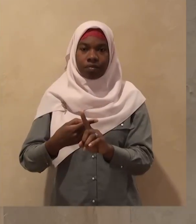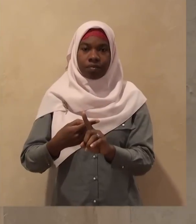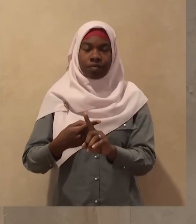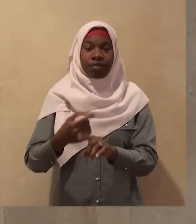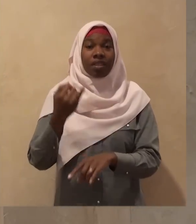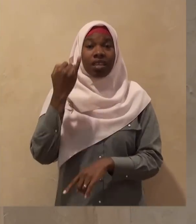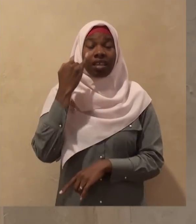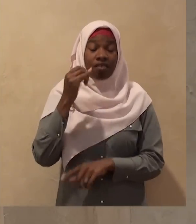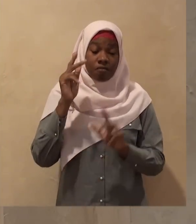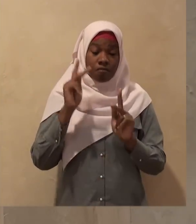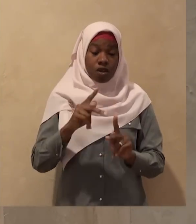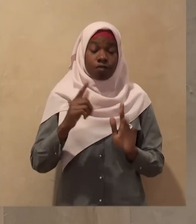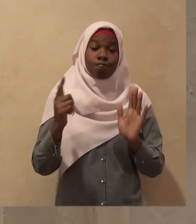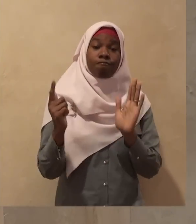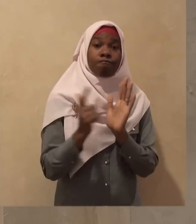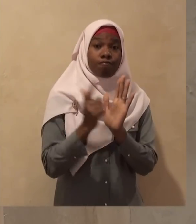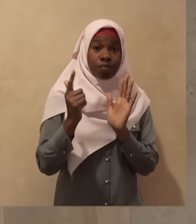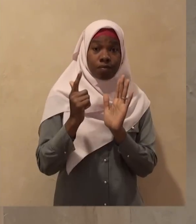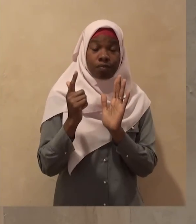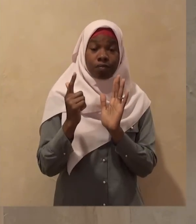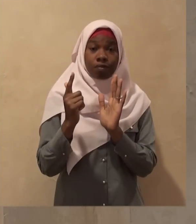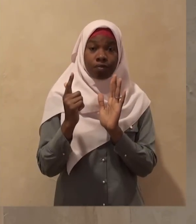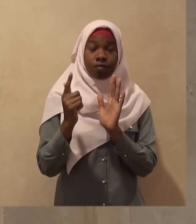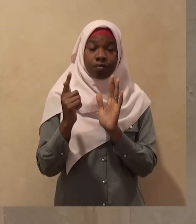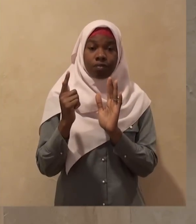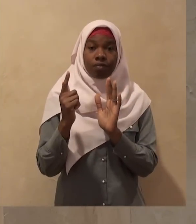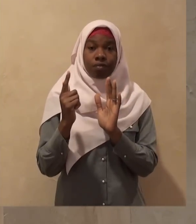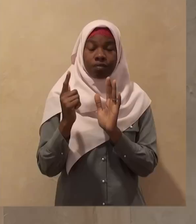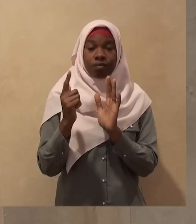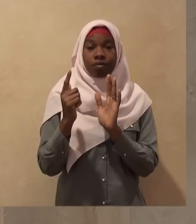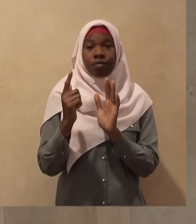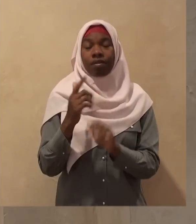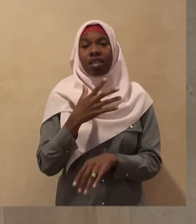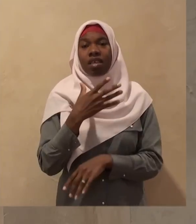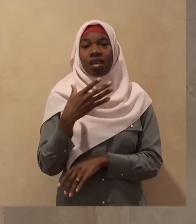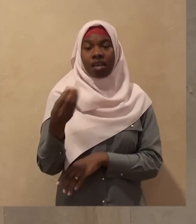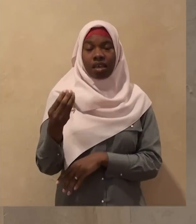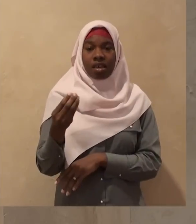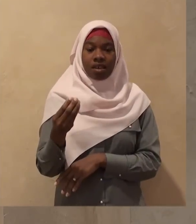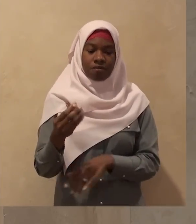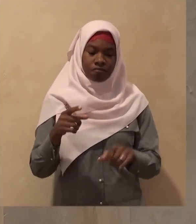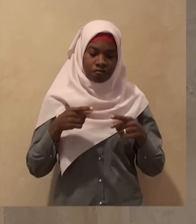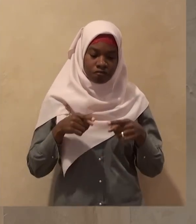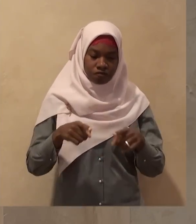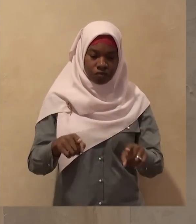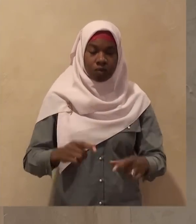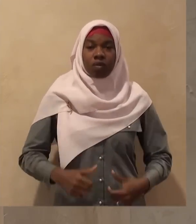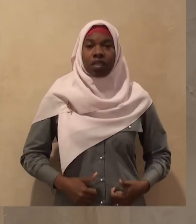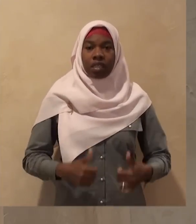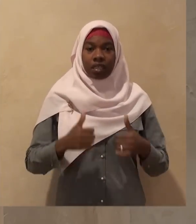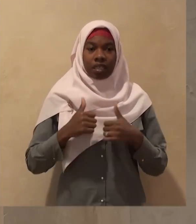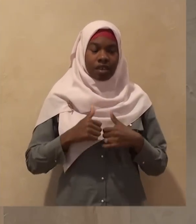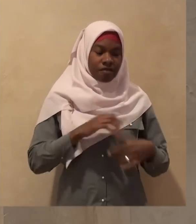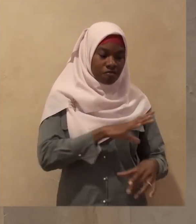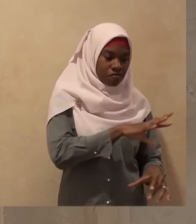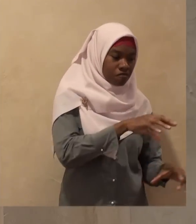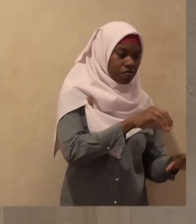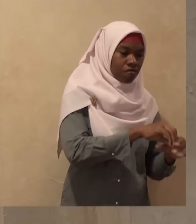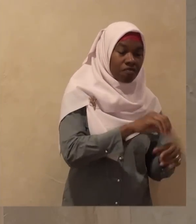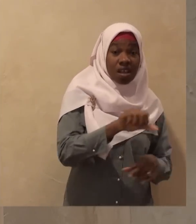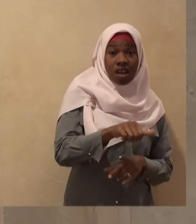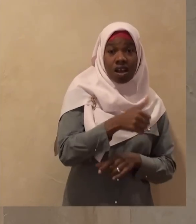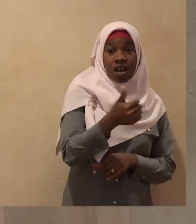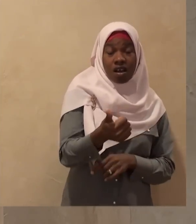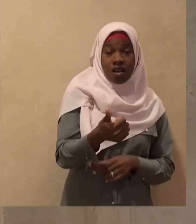Allah subhanahu wa ta'ala and he spends his life adapting a way and lifestyle other than that the